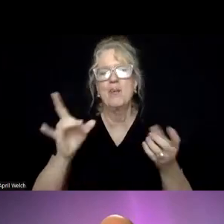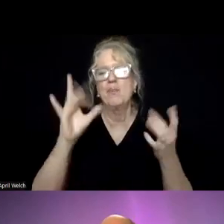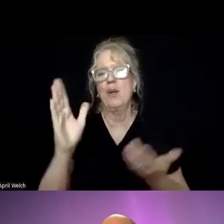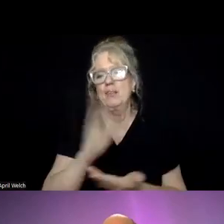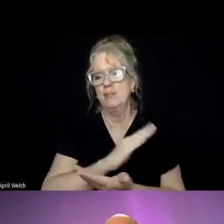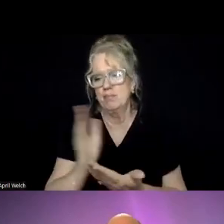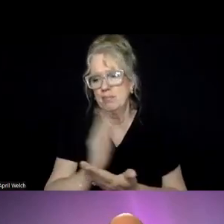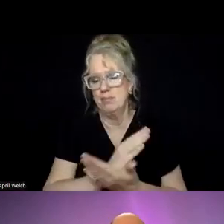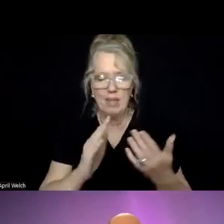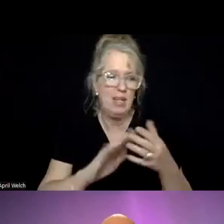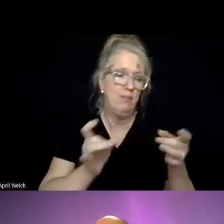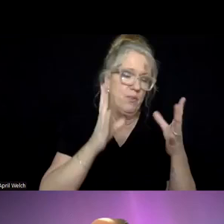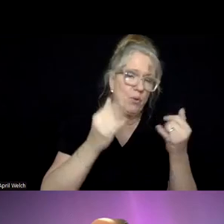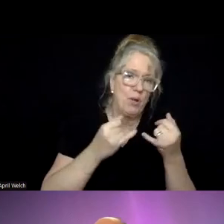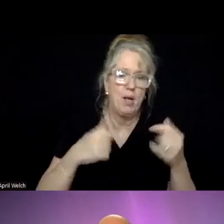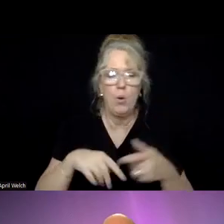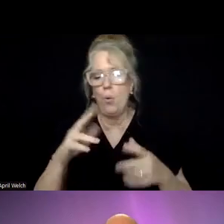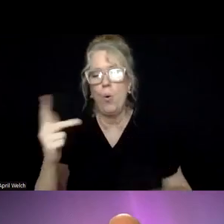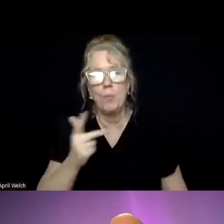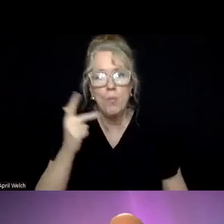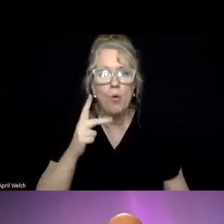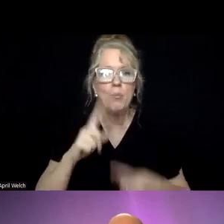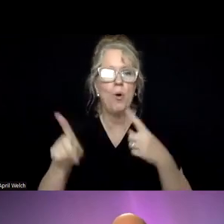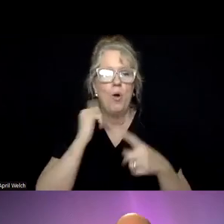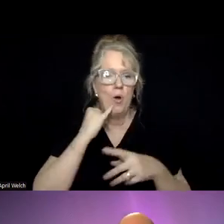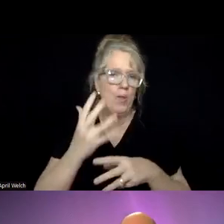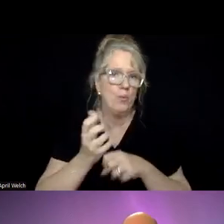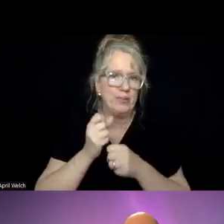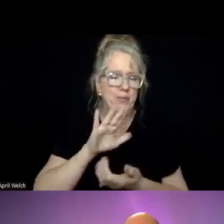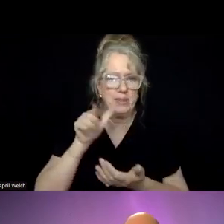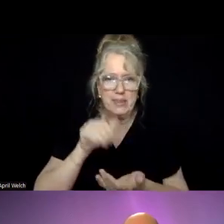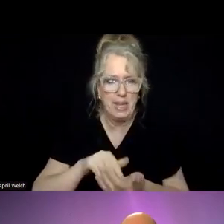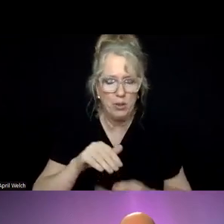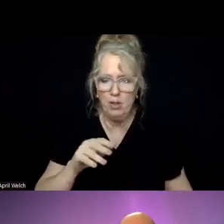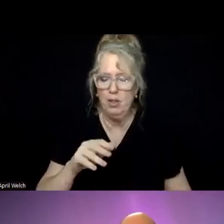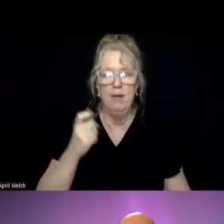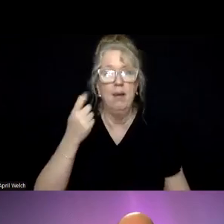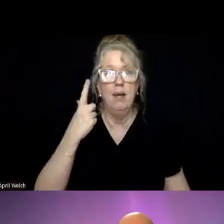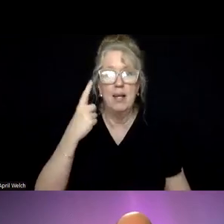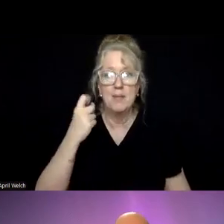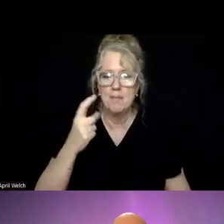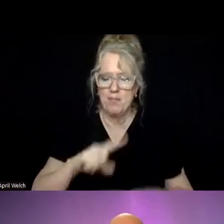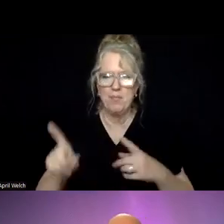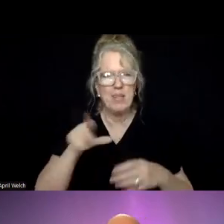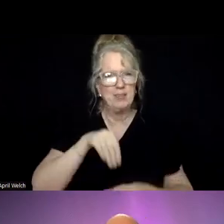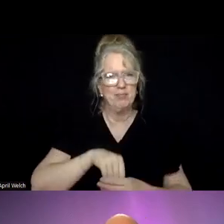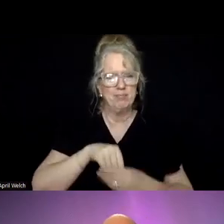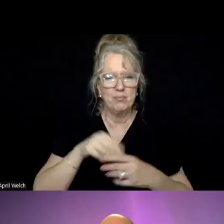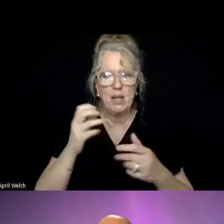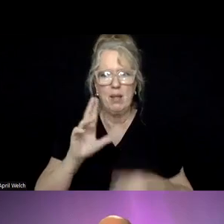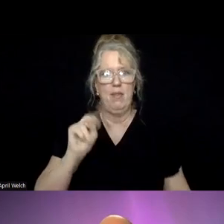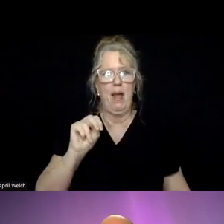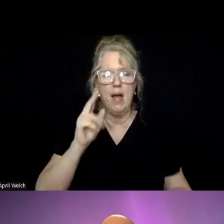working in, whether it's a crisis line, mobile crisis, or crisis receiving centers, that there is this inherent unpredictability